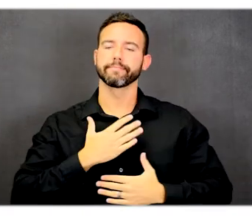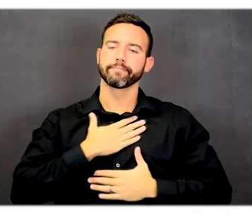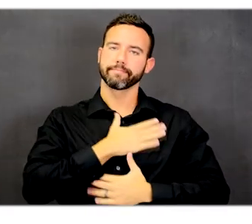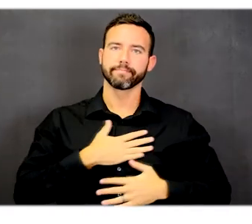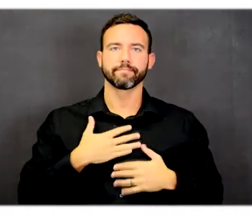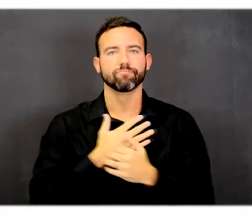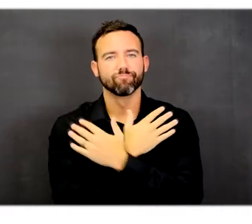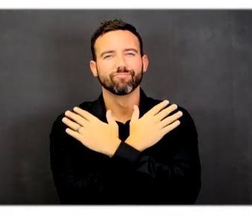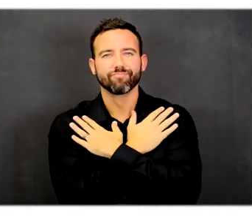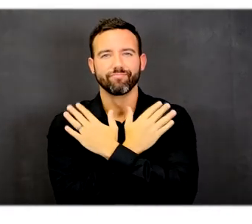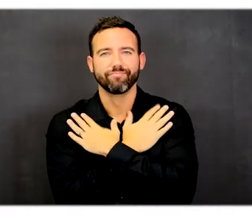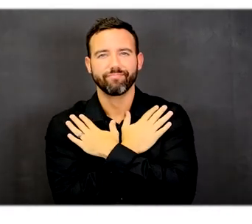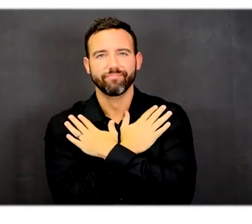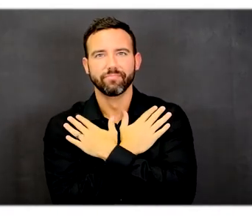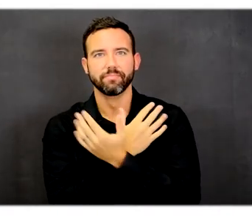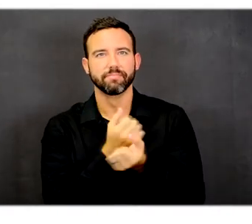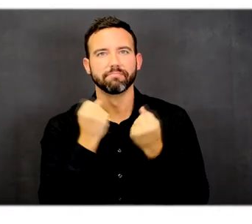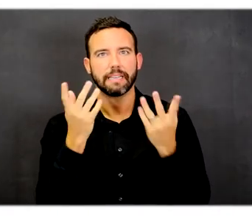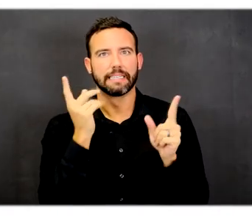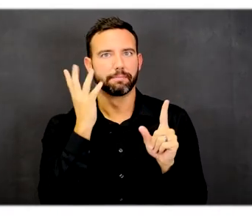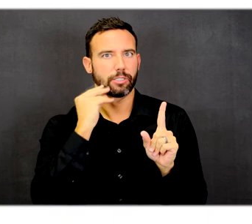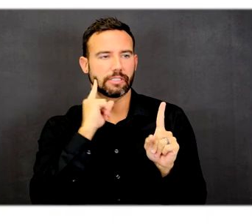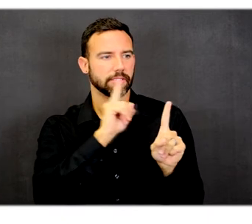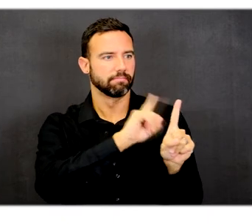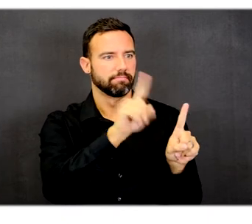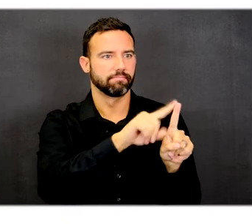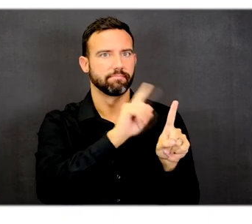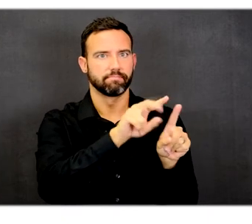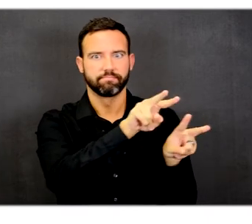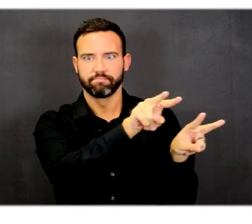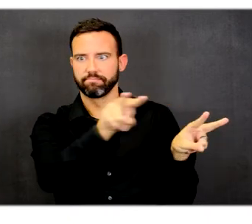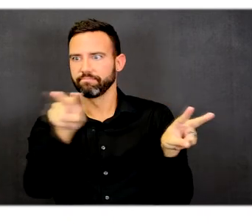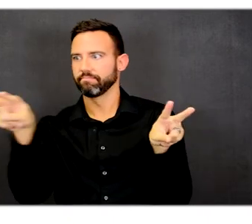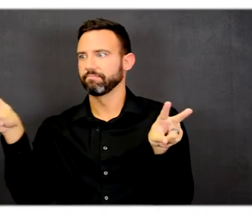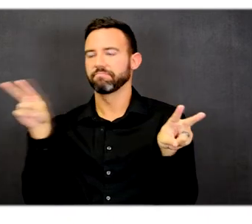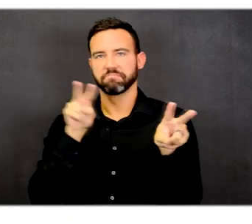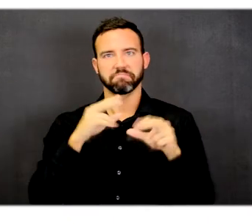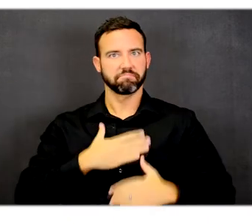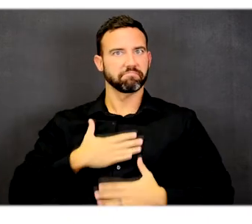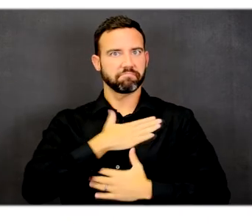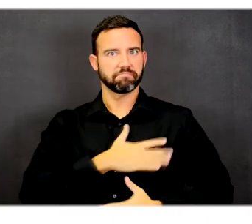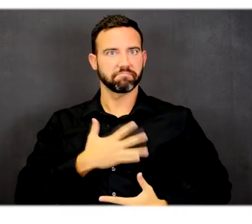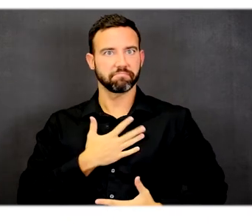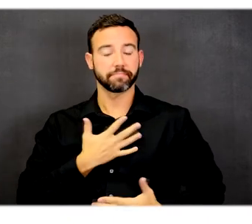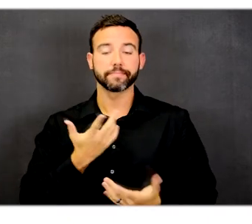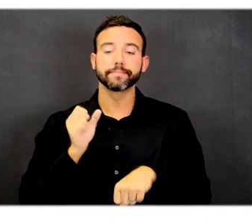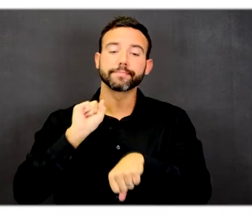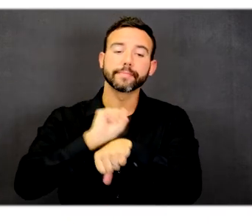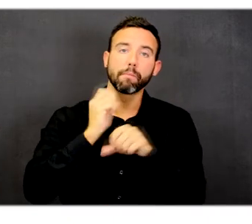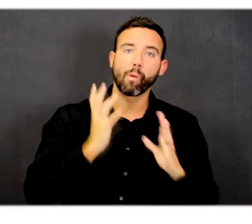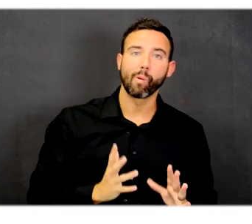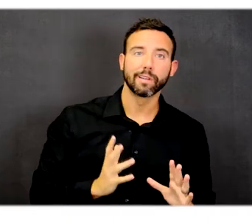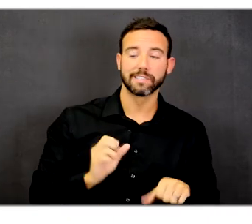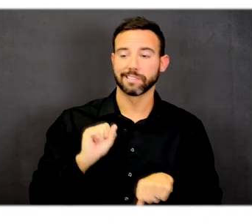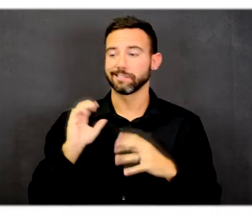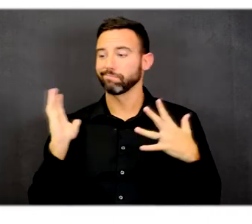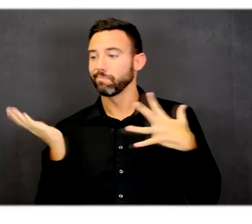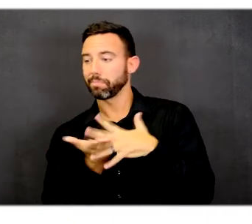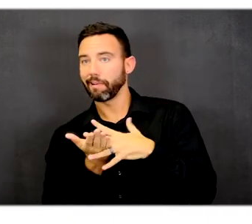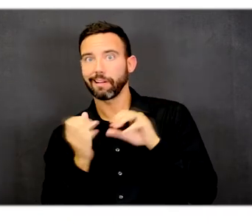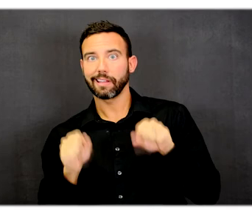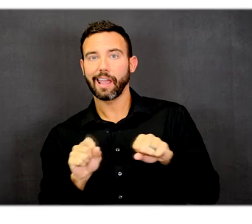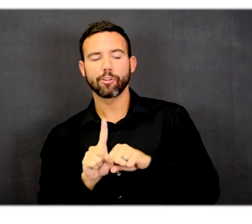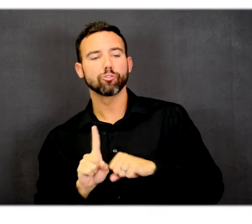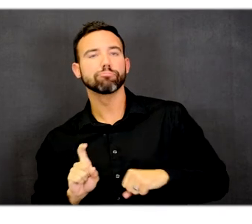experiences have been created throughout the building for everybody to enjoy. Employees can take a break from work without having to go too